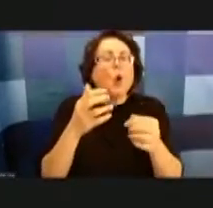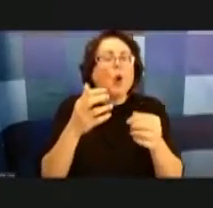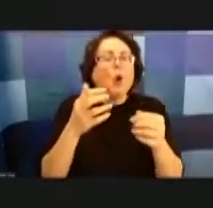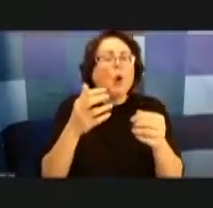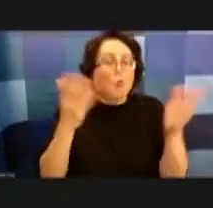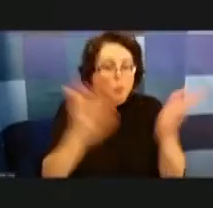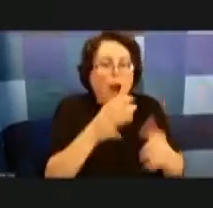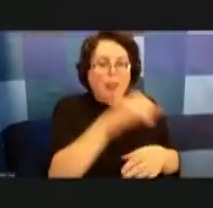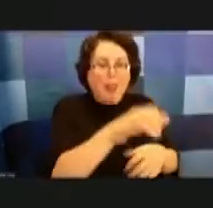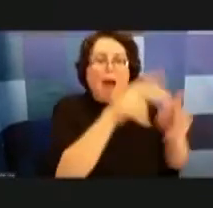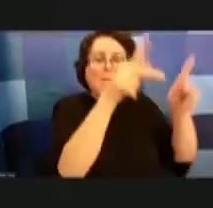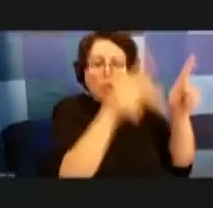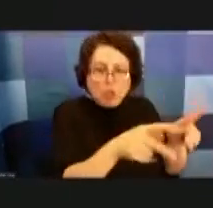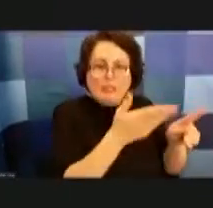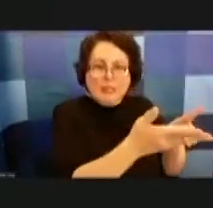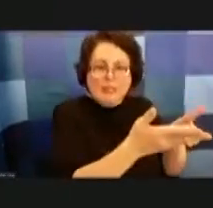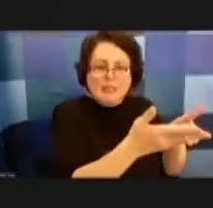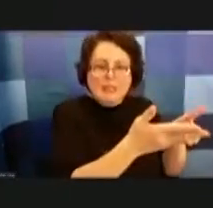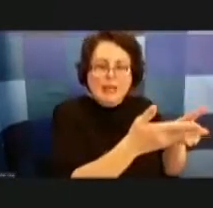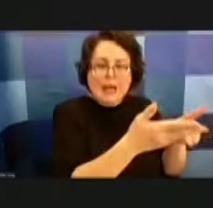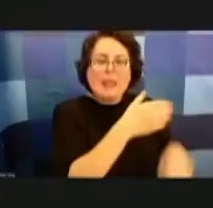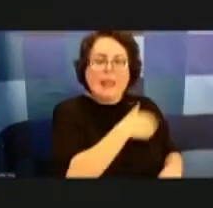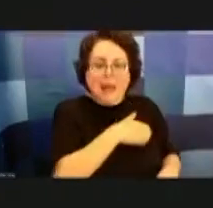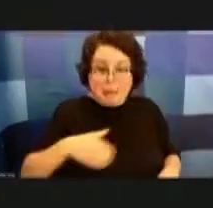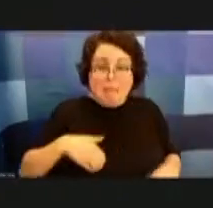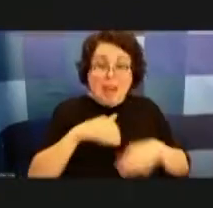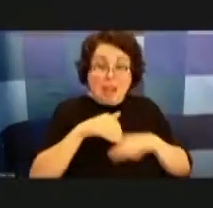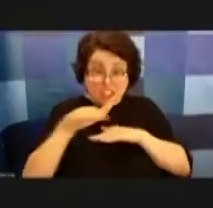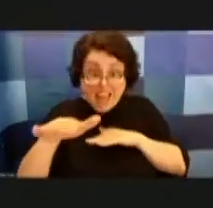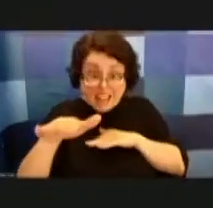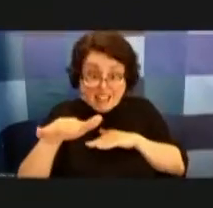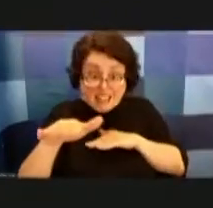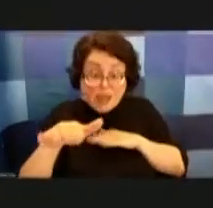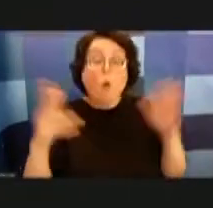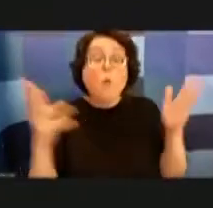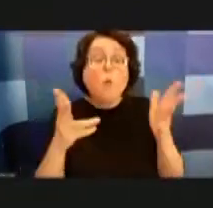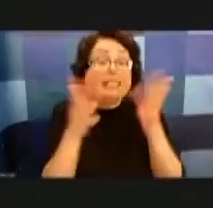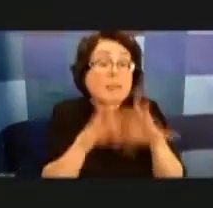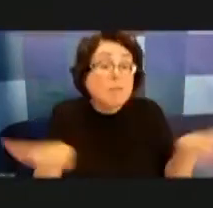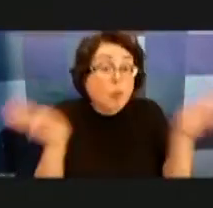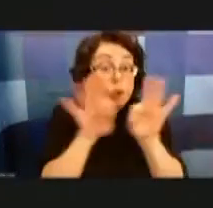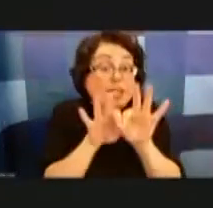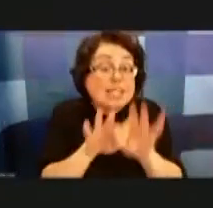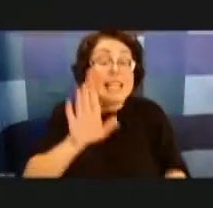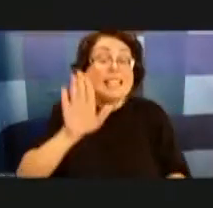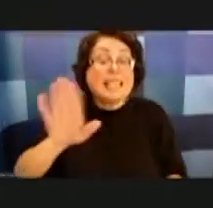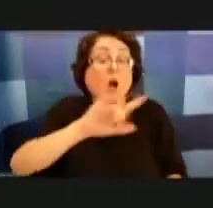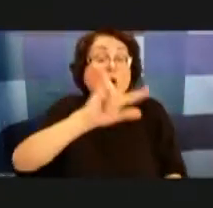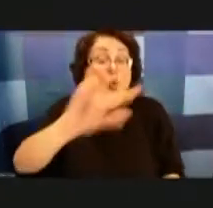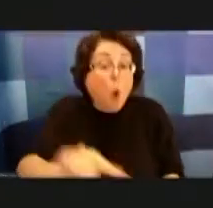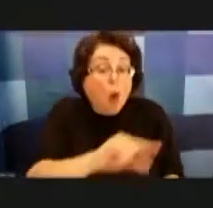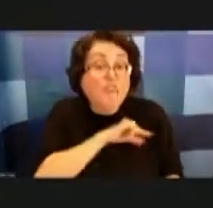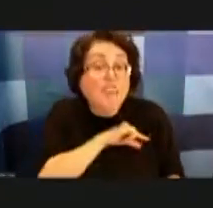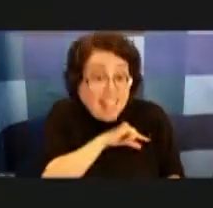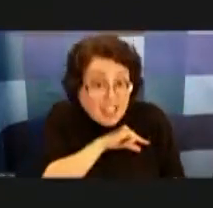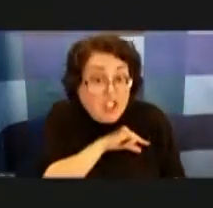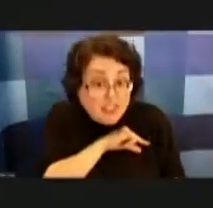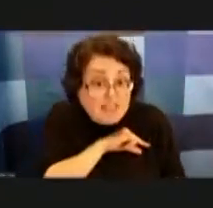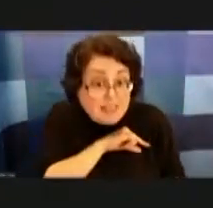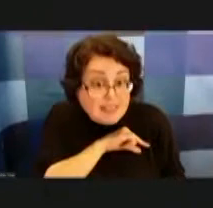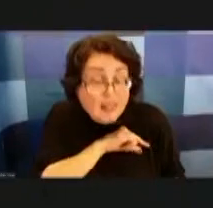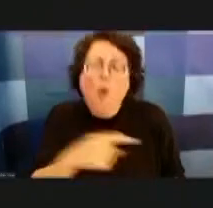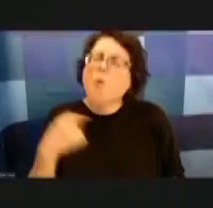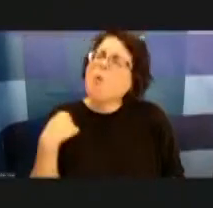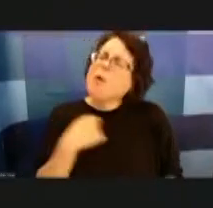mayor sends what matters to me is the qualification we need someone that has a proven track